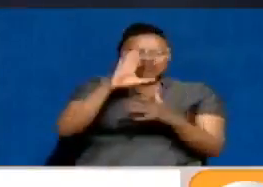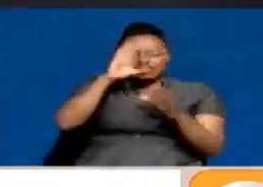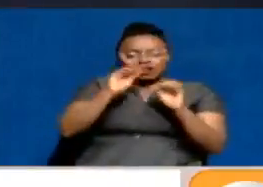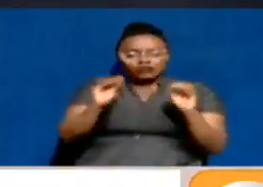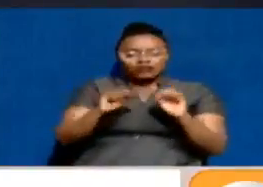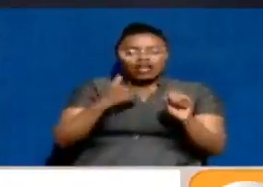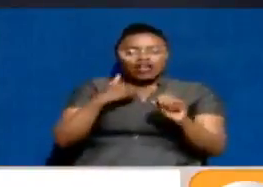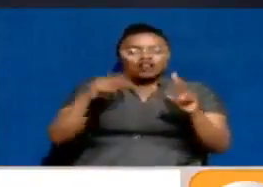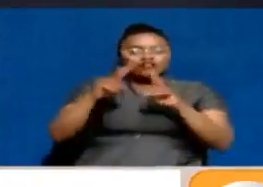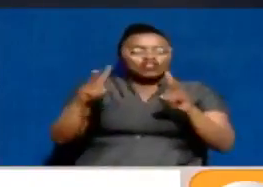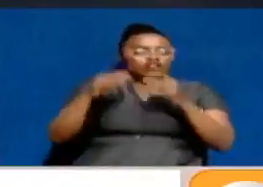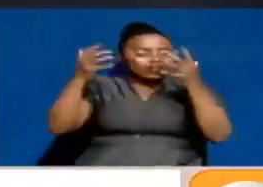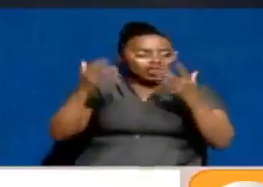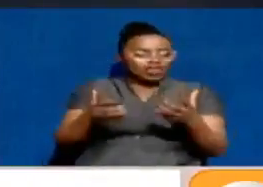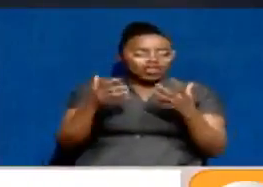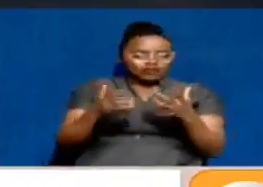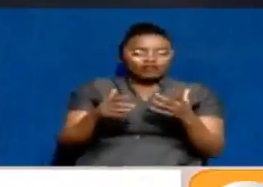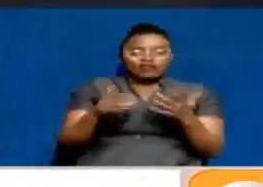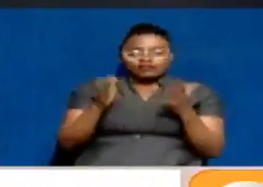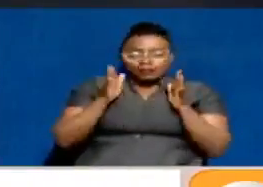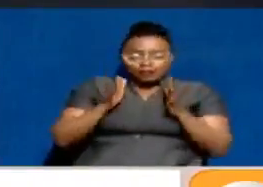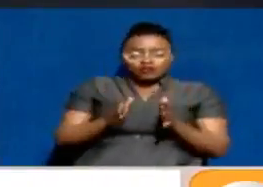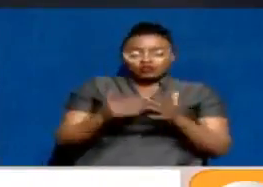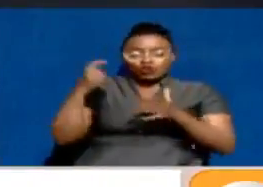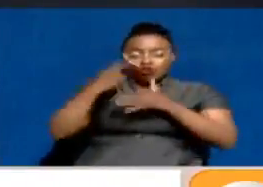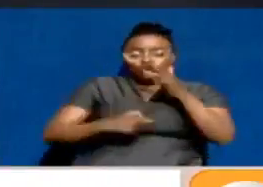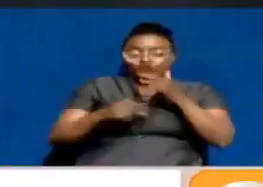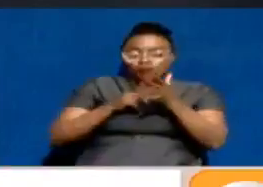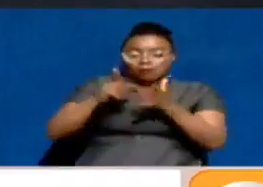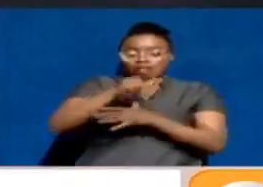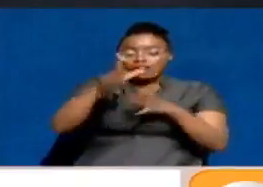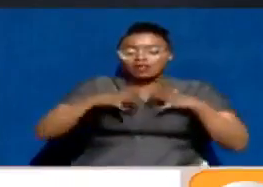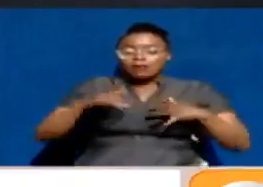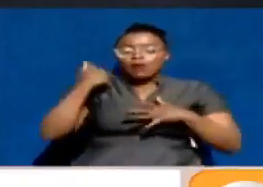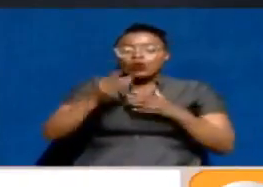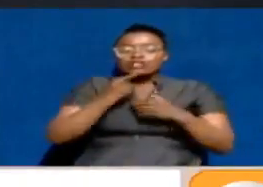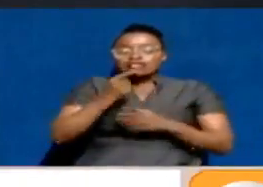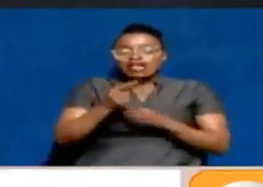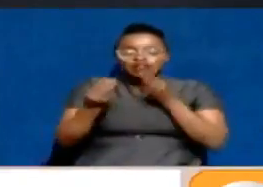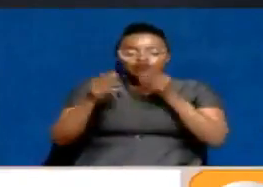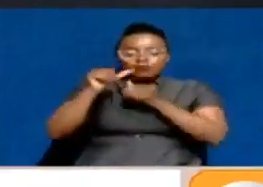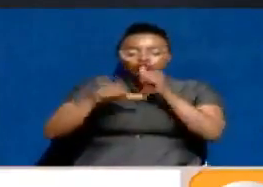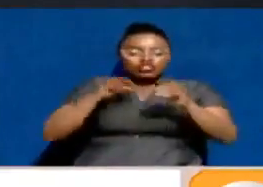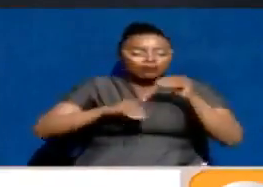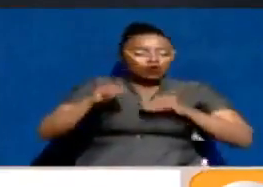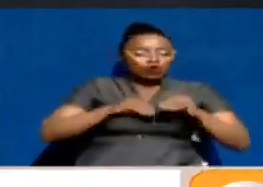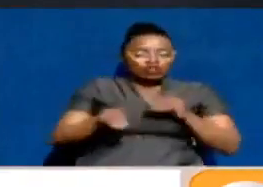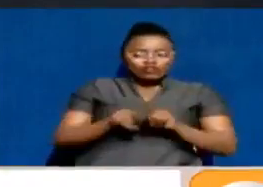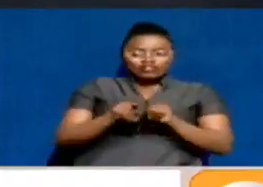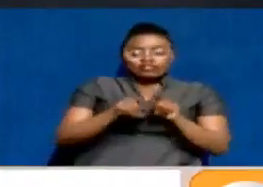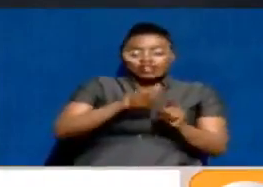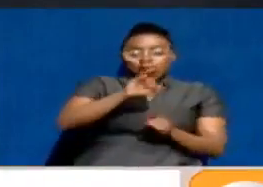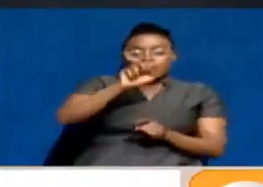doubt is that there is a very heavy personal price to be paid by these whistleblowers. Bernard Mouchere remains a